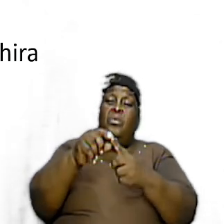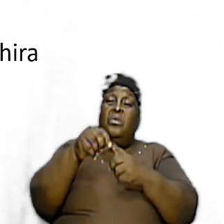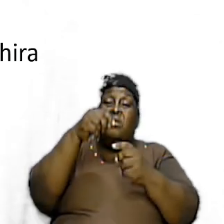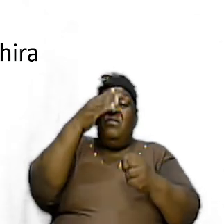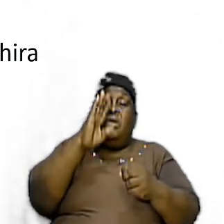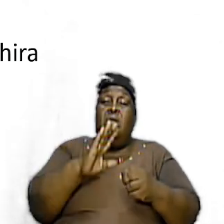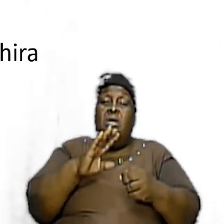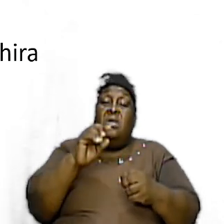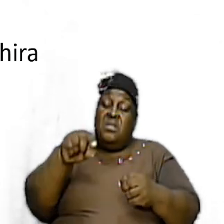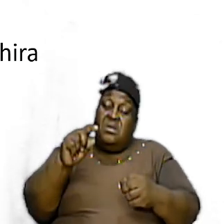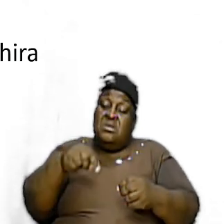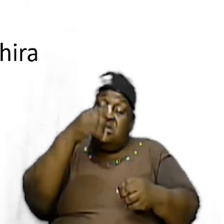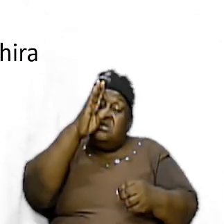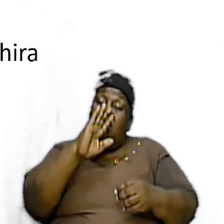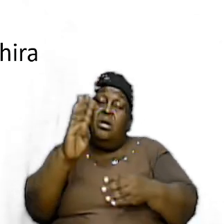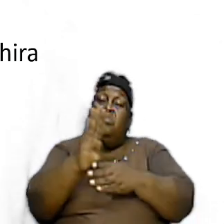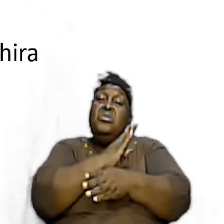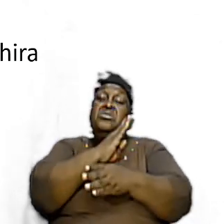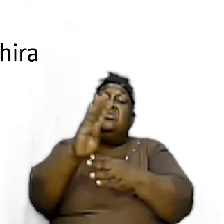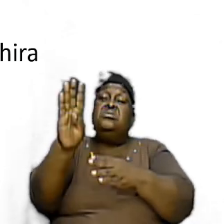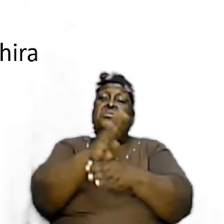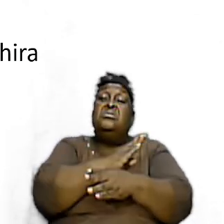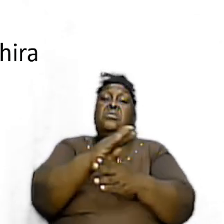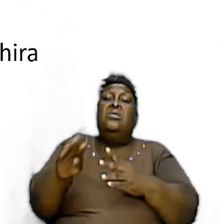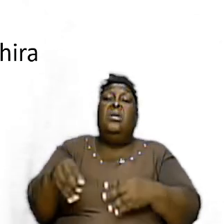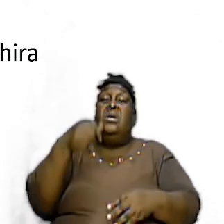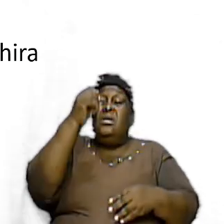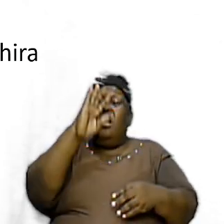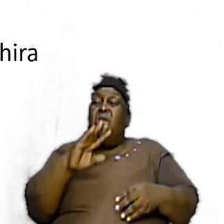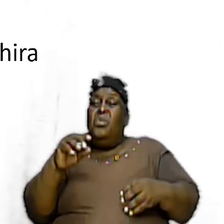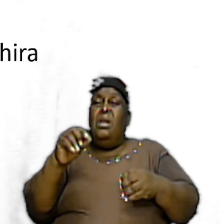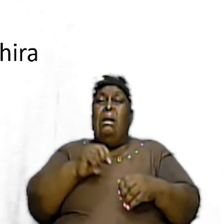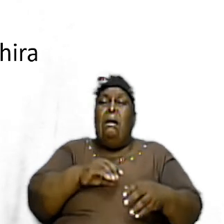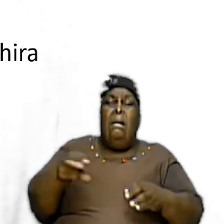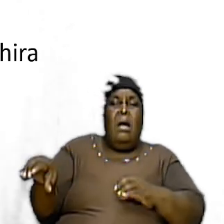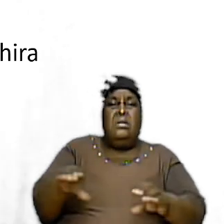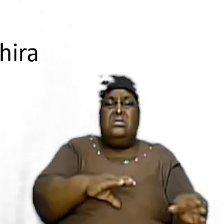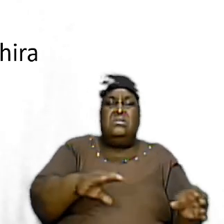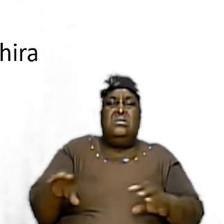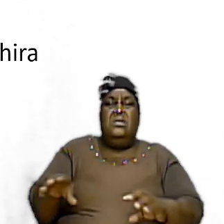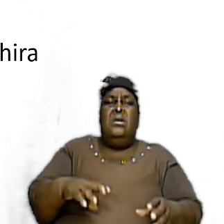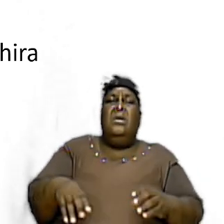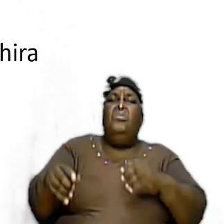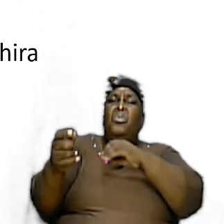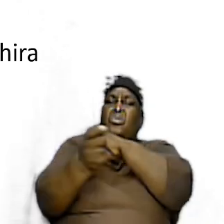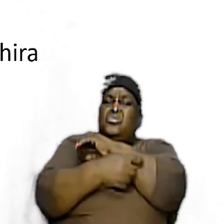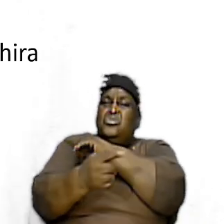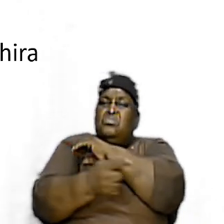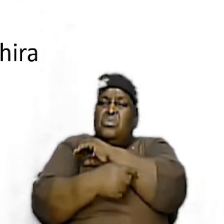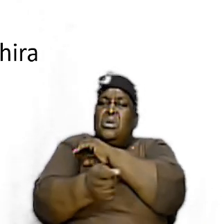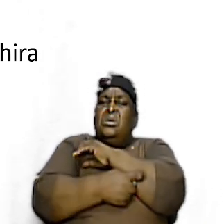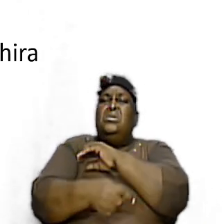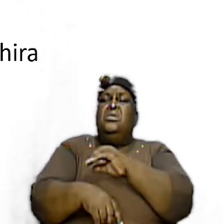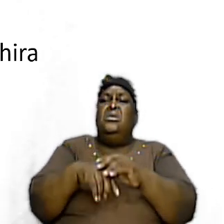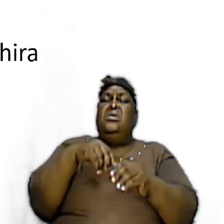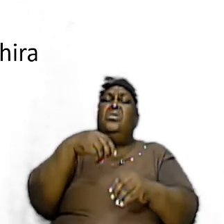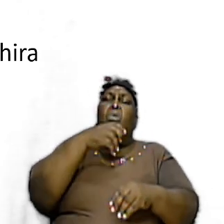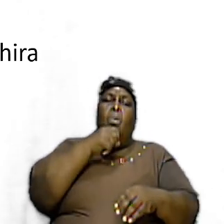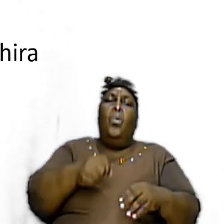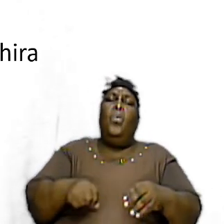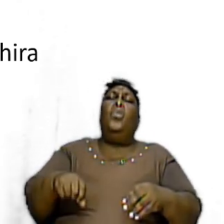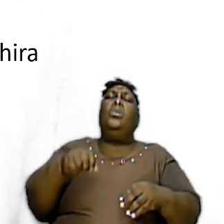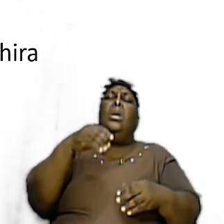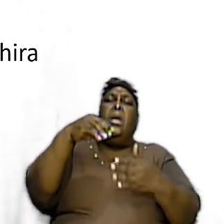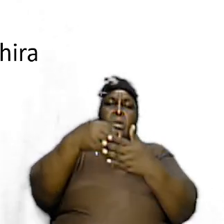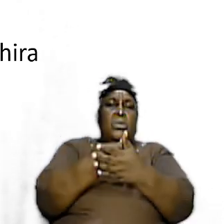God this is God's business and he will act there are consequences in the Old Testament and in the New Testament